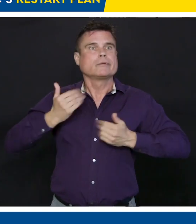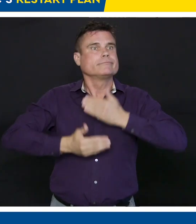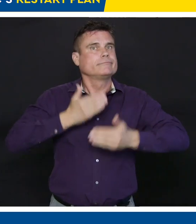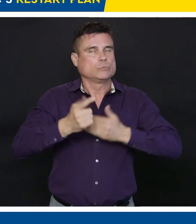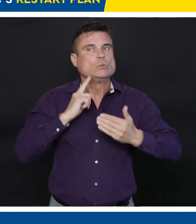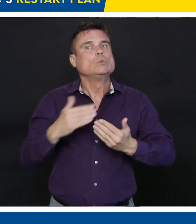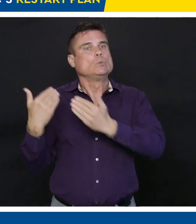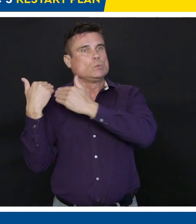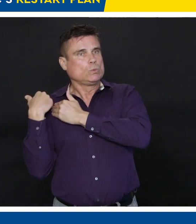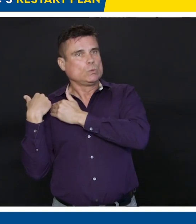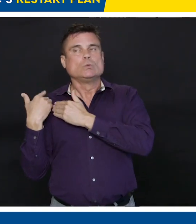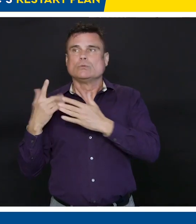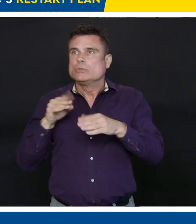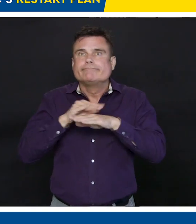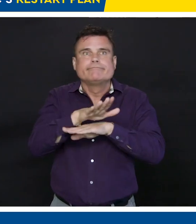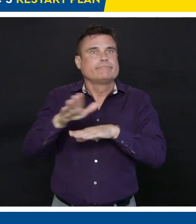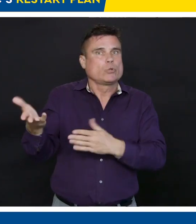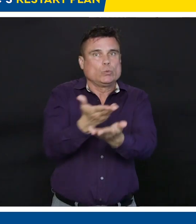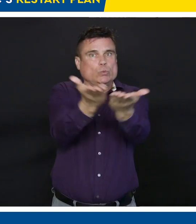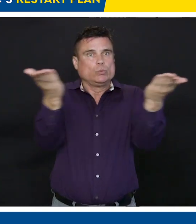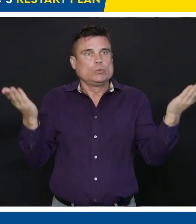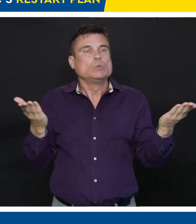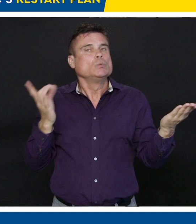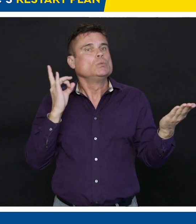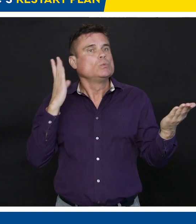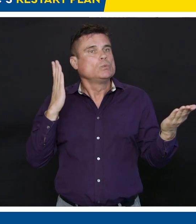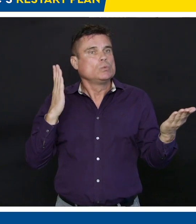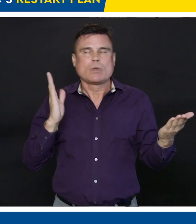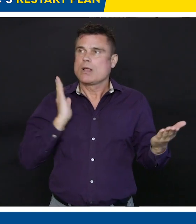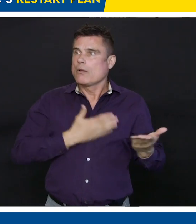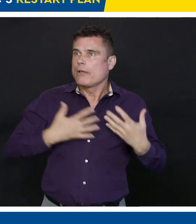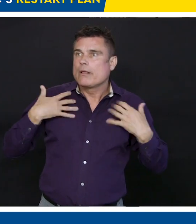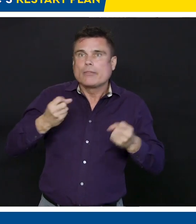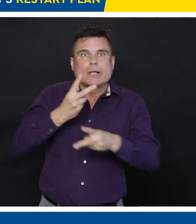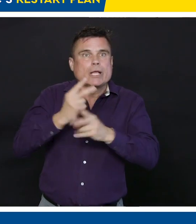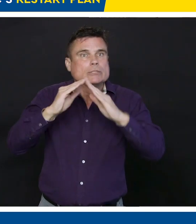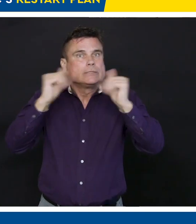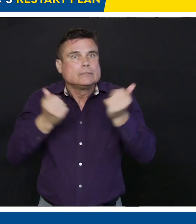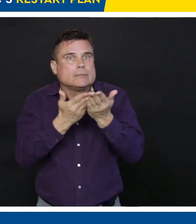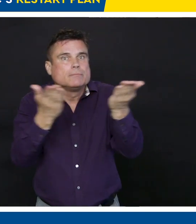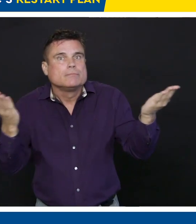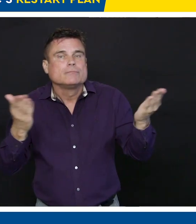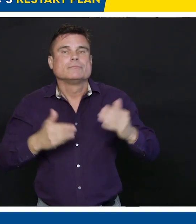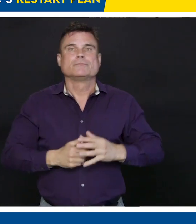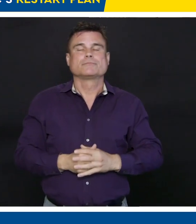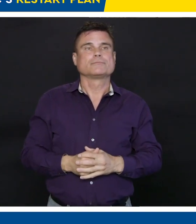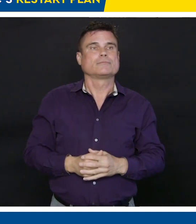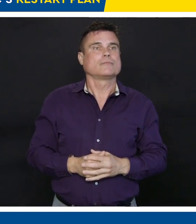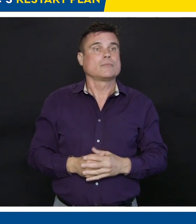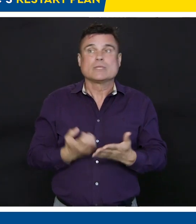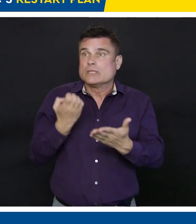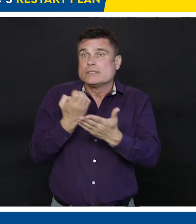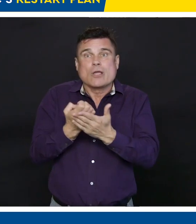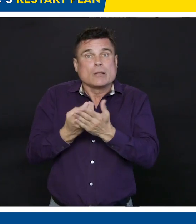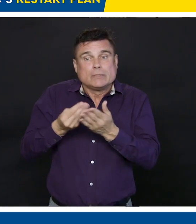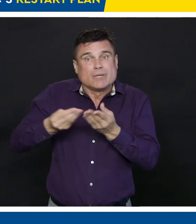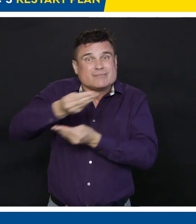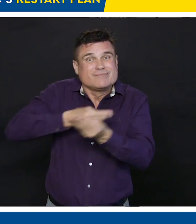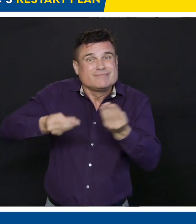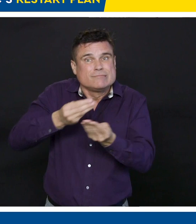imagined. My sympathy goes to the families of the 124 British Columbians we've lost during this pandemic.